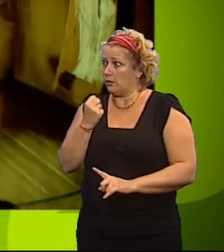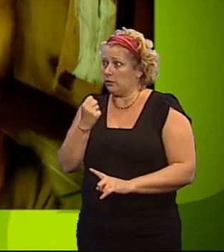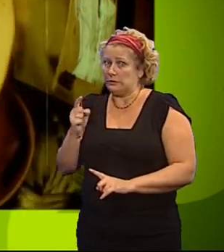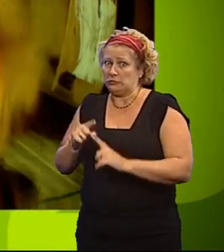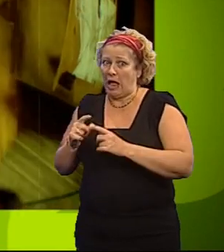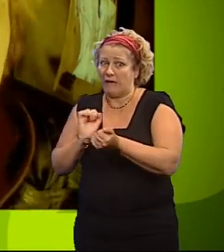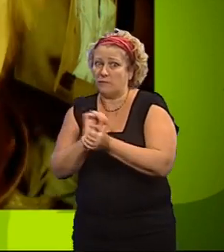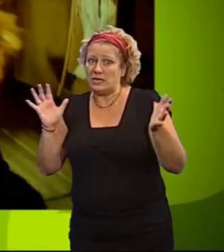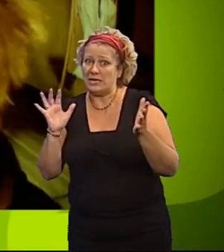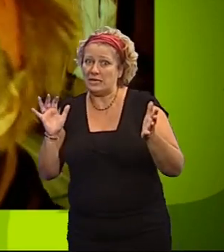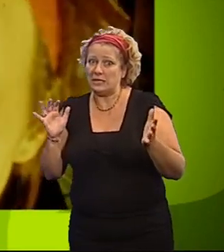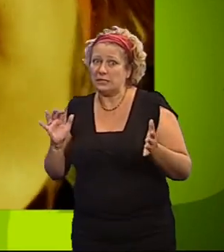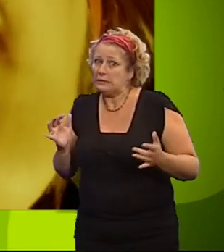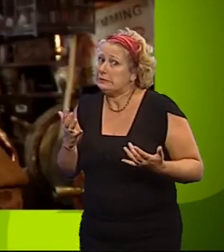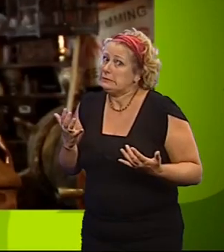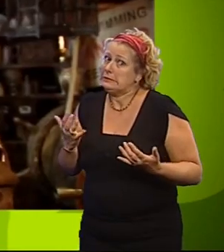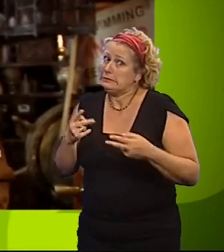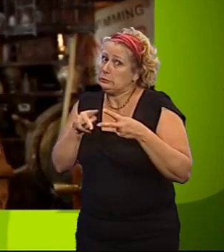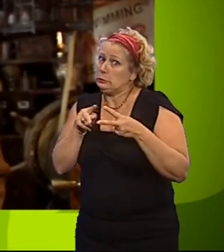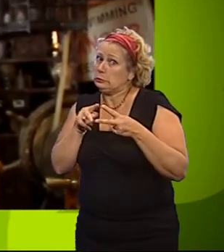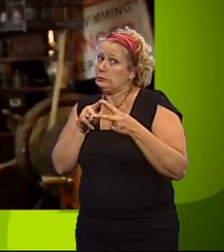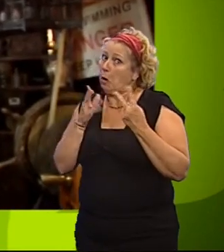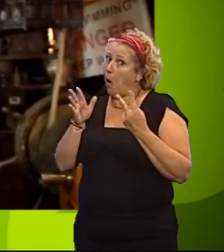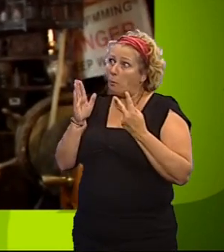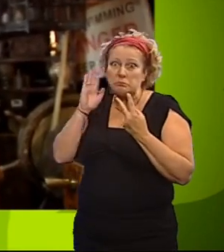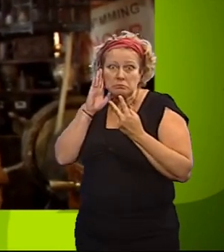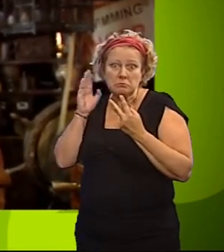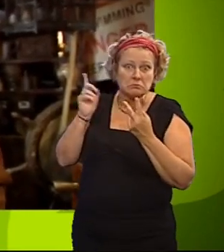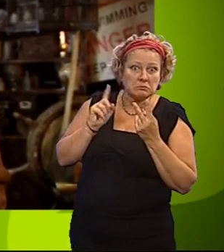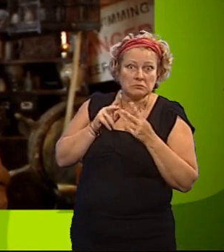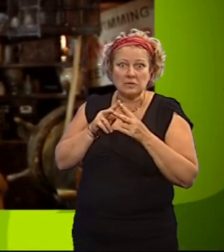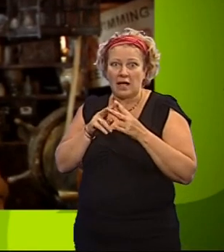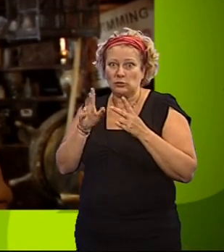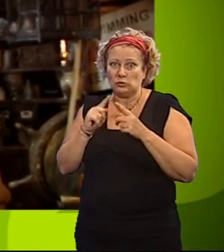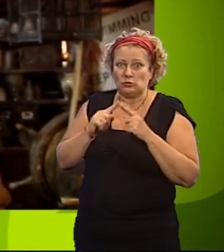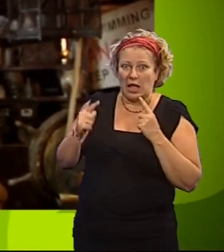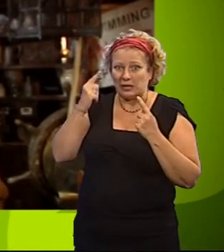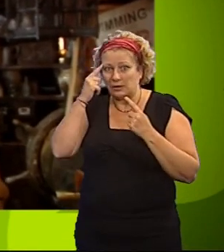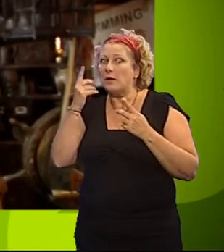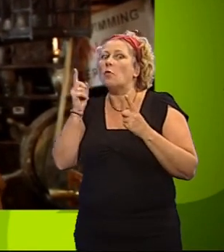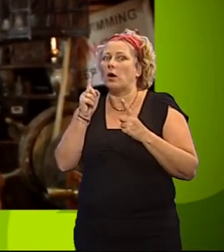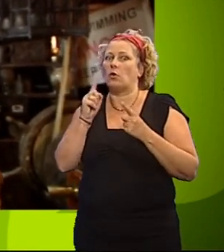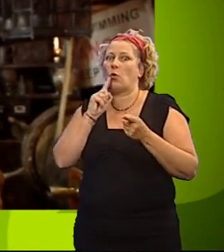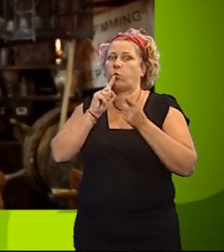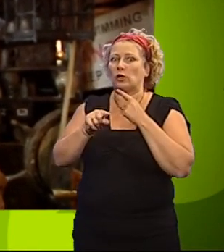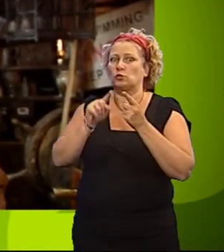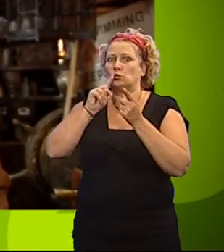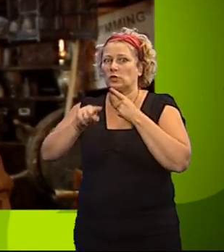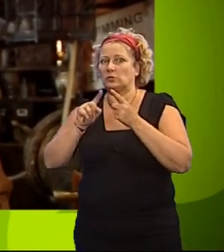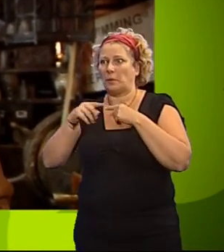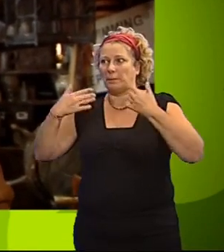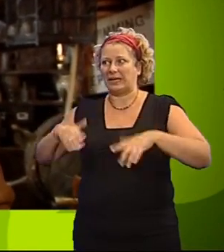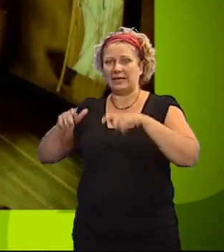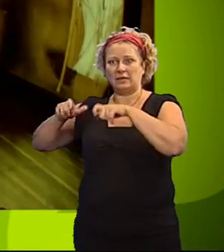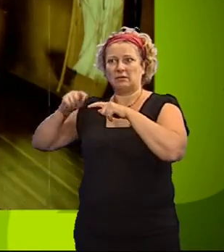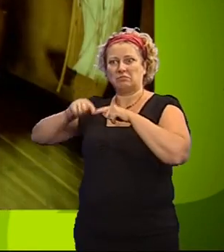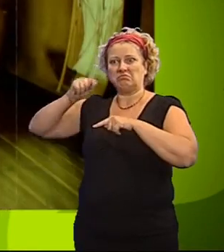Unfortunate has been paying attention now. they have to fight for their freedom by answering questions about their time in the